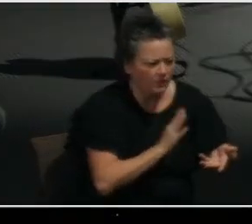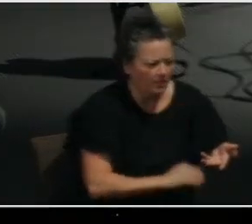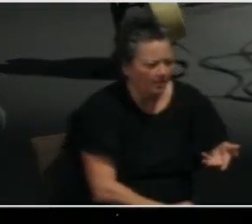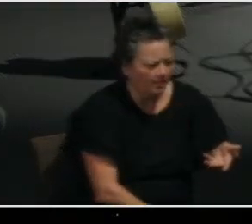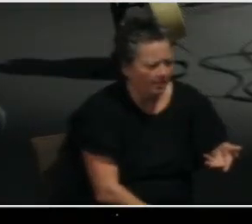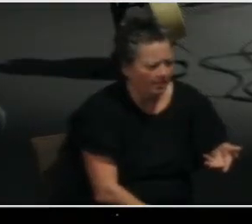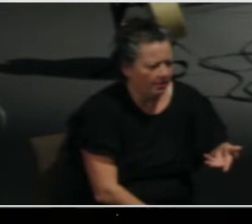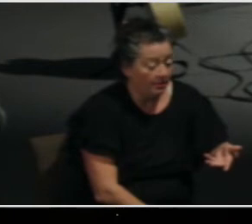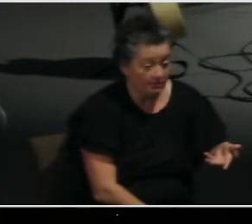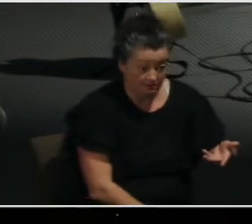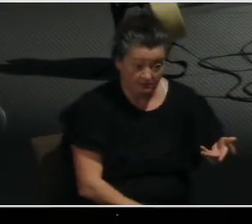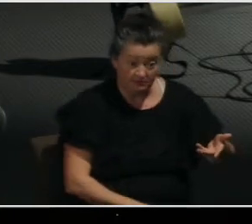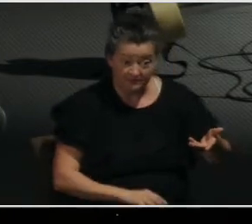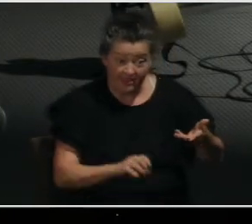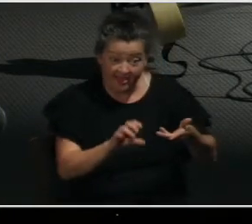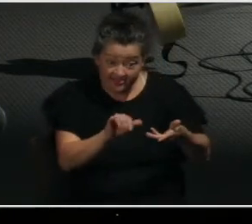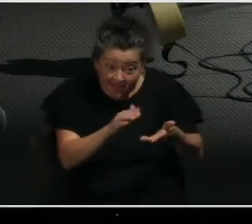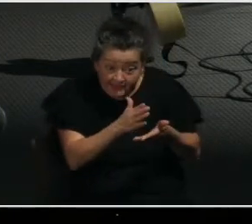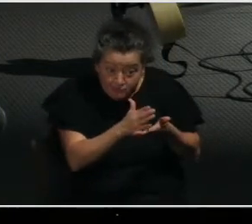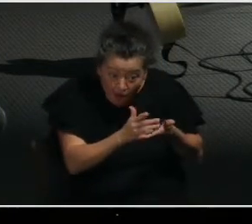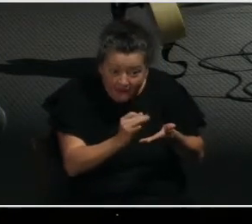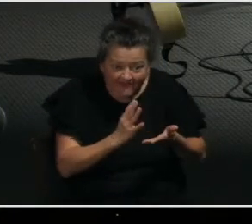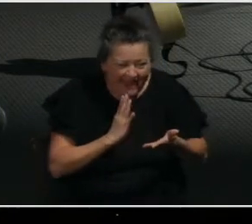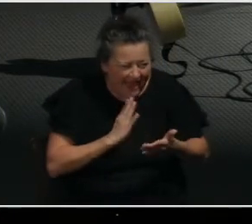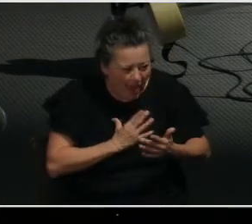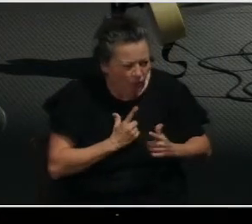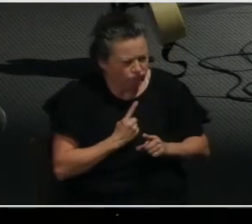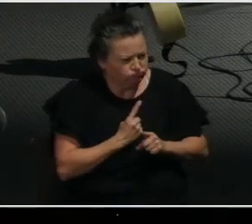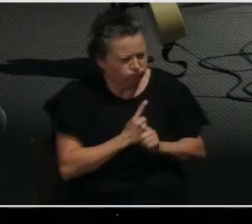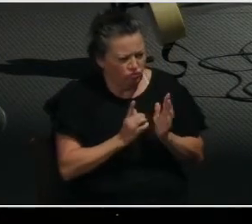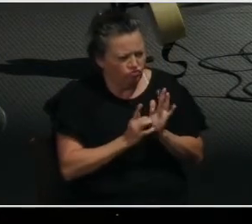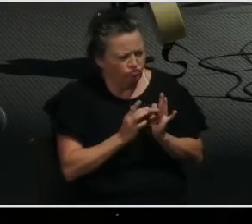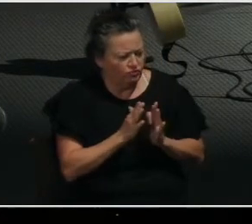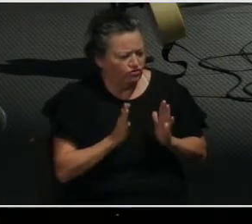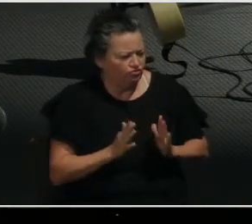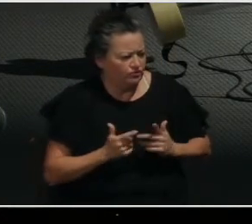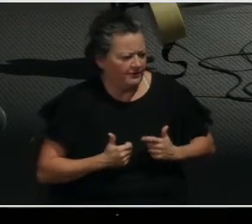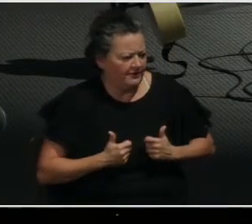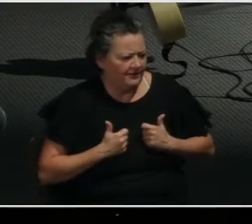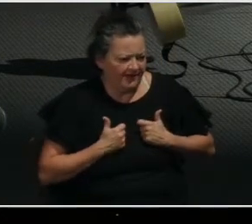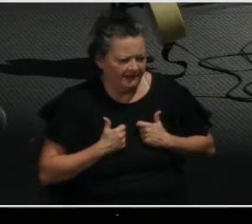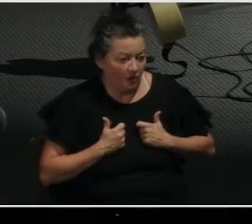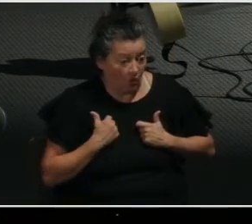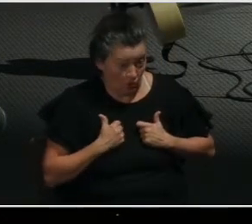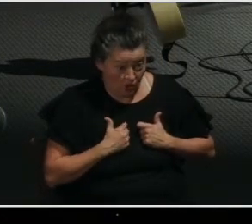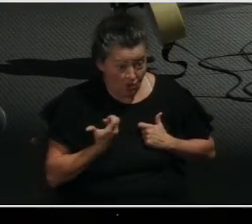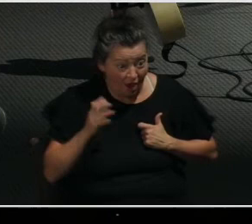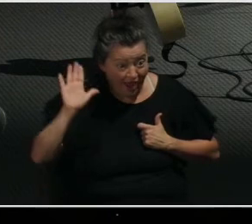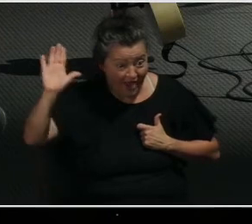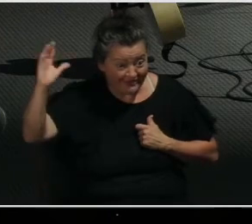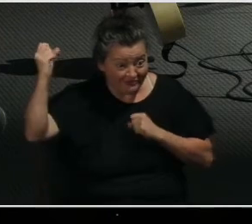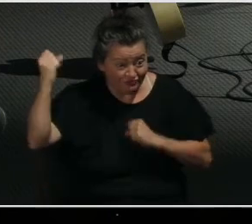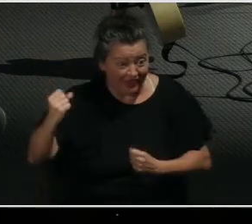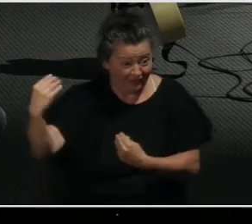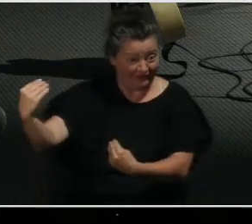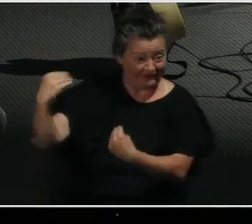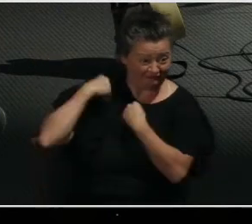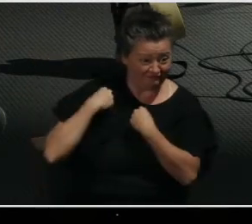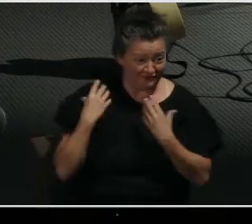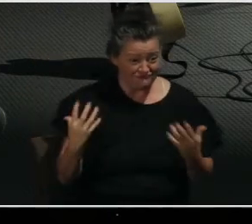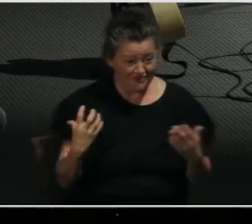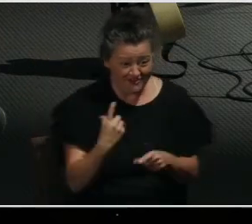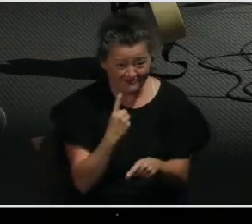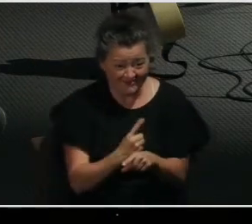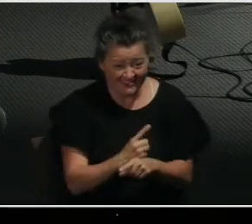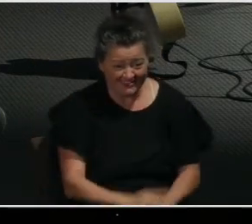part of living a God-pleasing life. Now this one, of course, we all want, don't we? We all